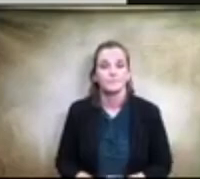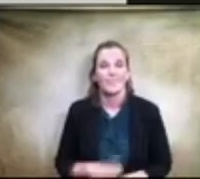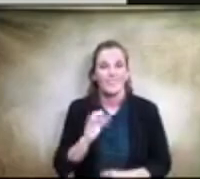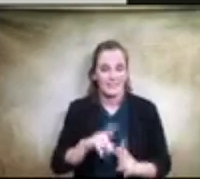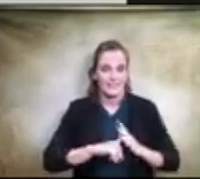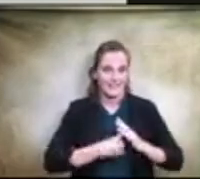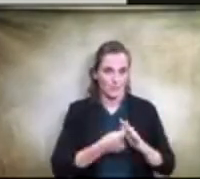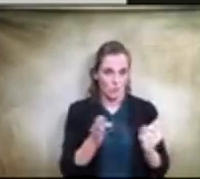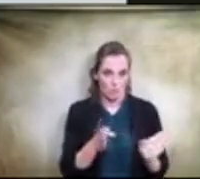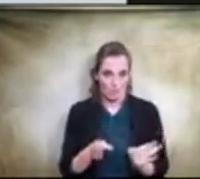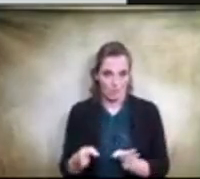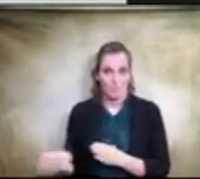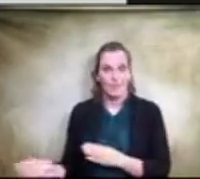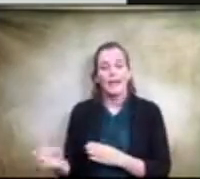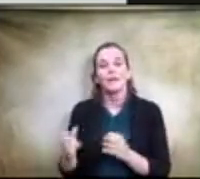an action item.